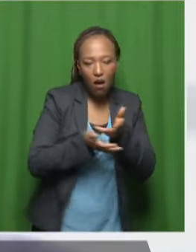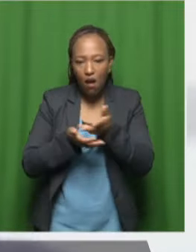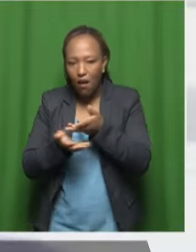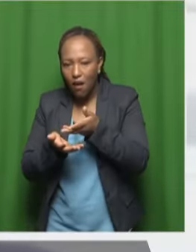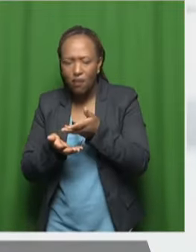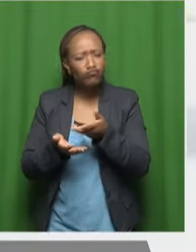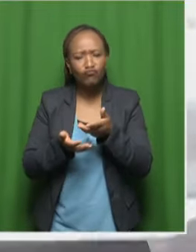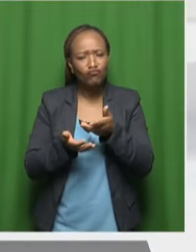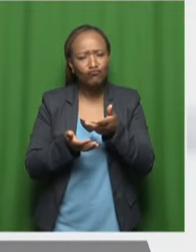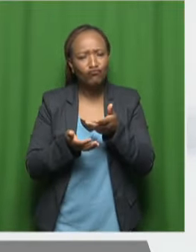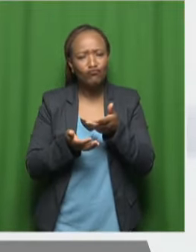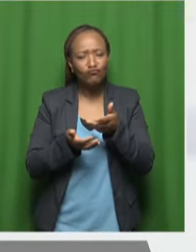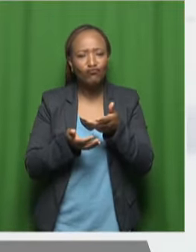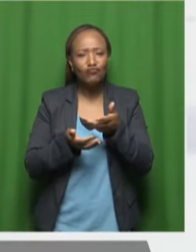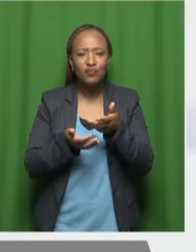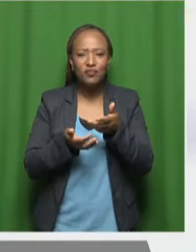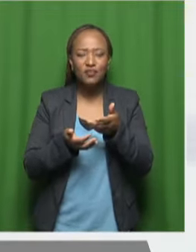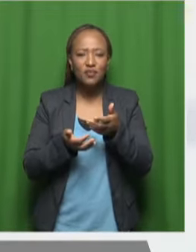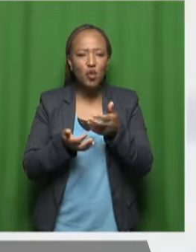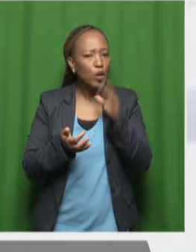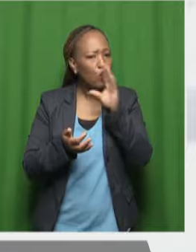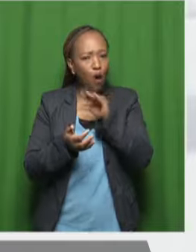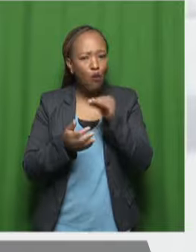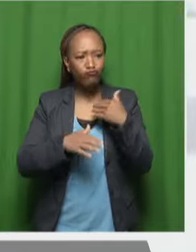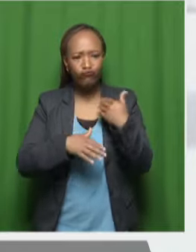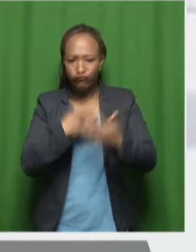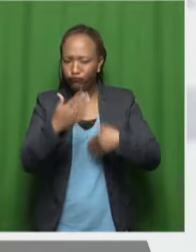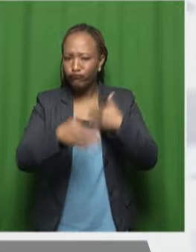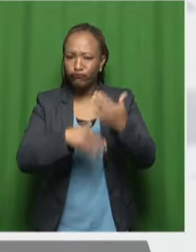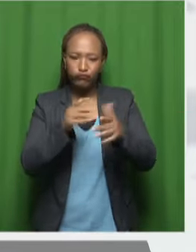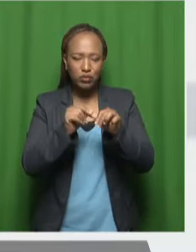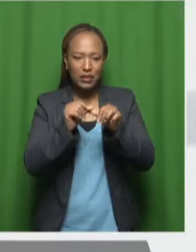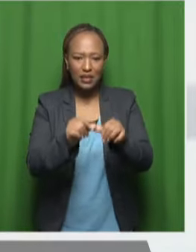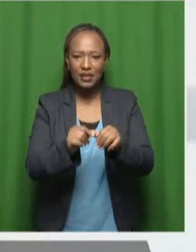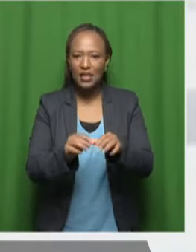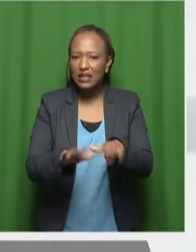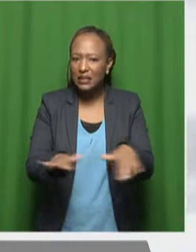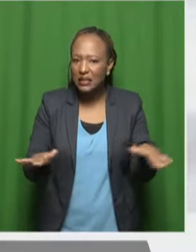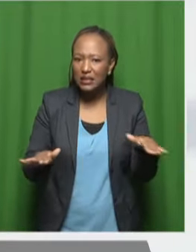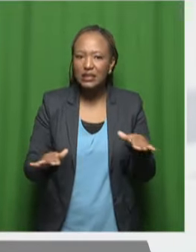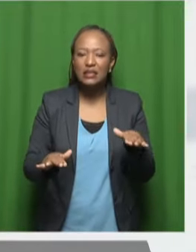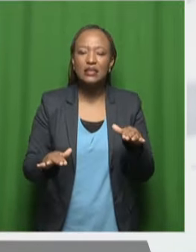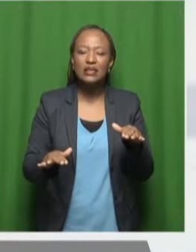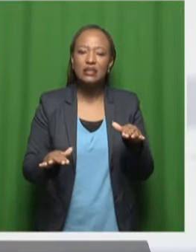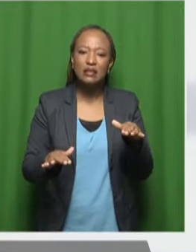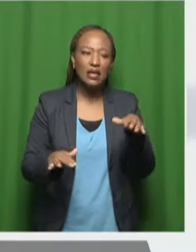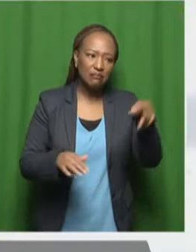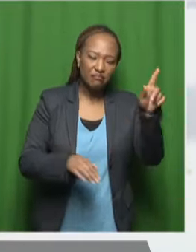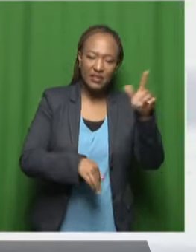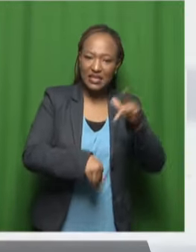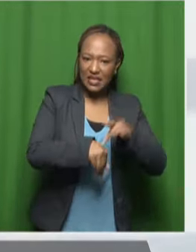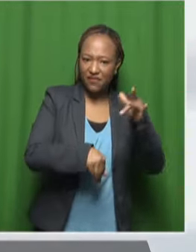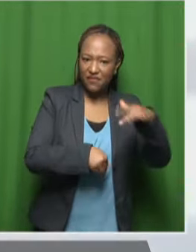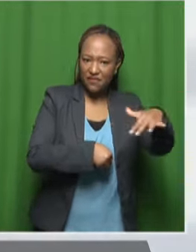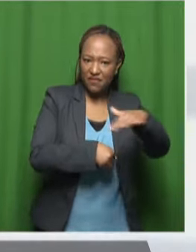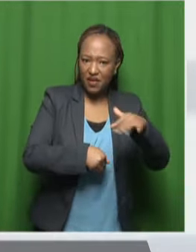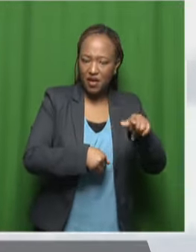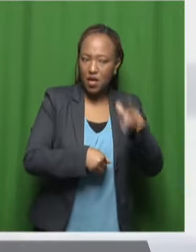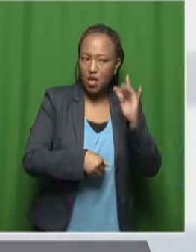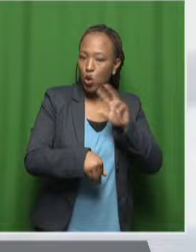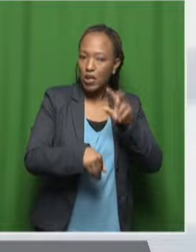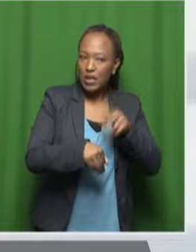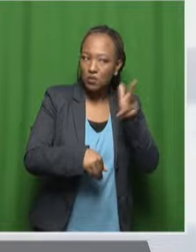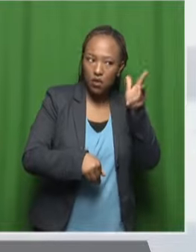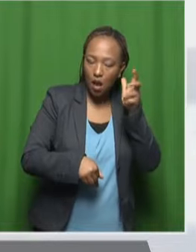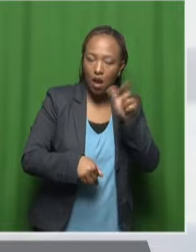the talk continued, the little kids were taken out of sensitive areas that they did not need to hear. But